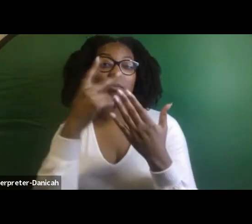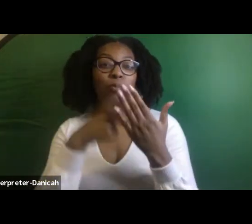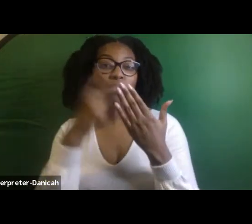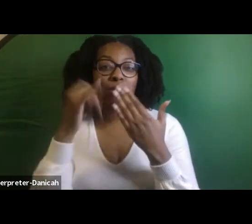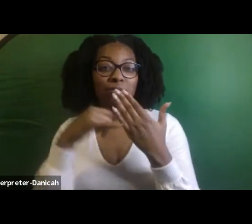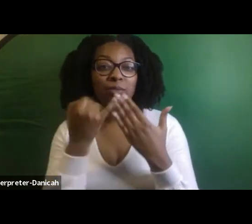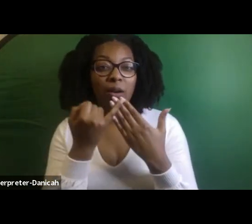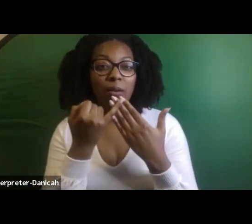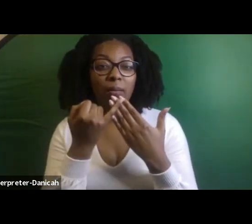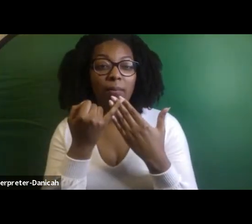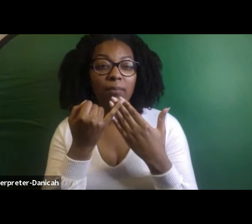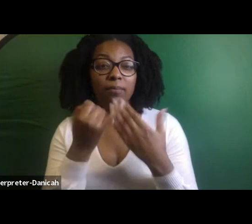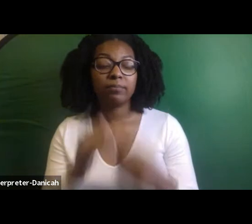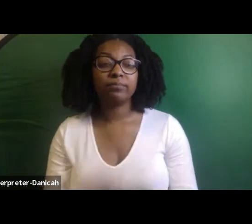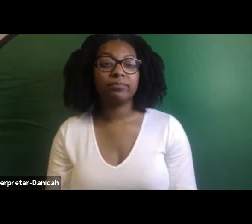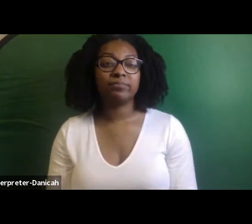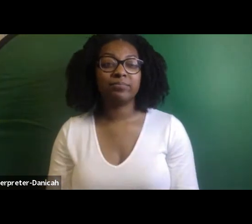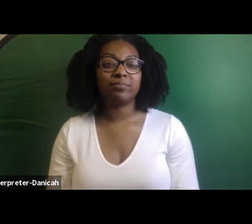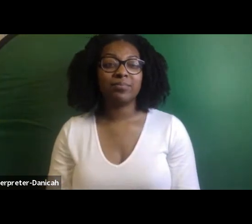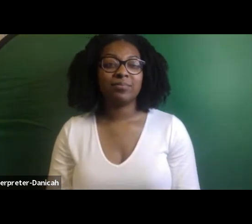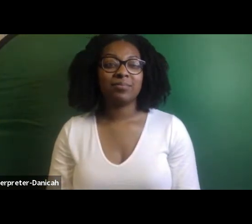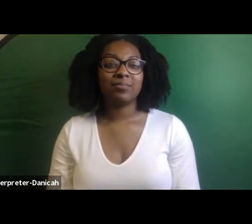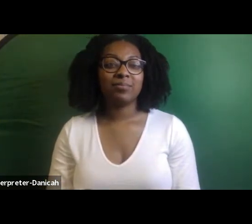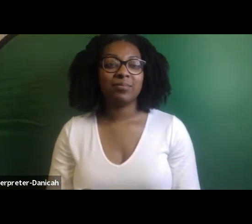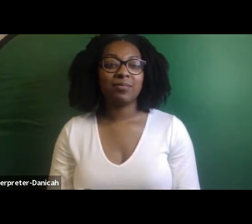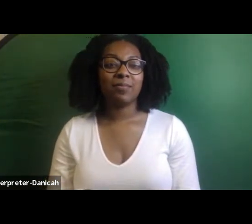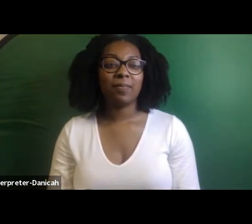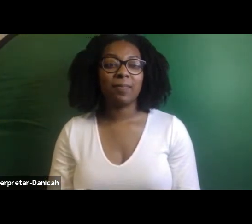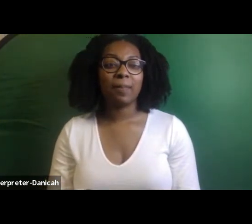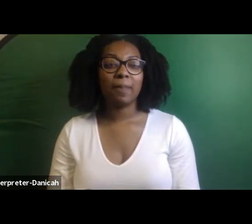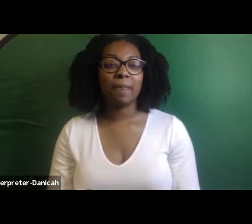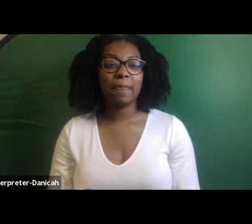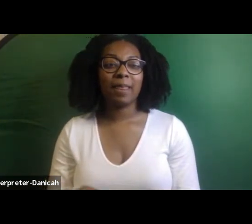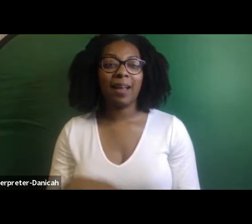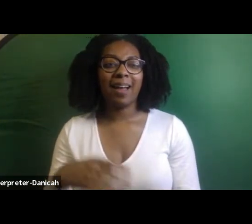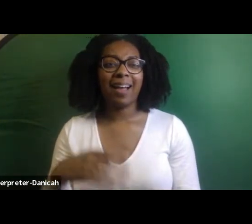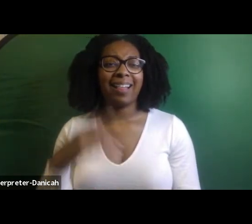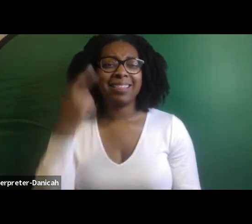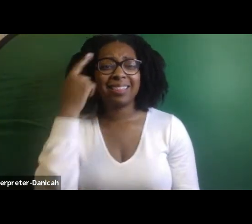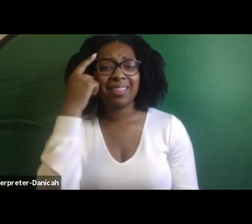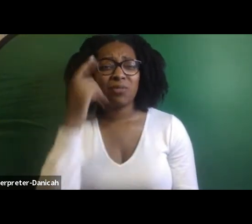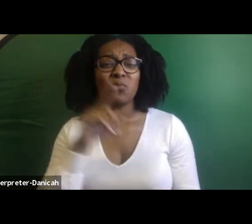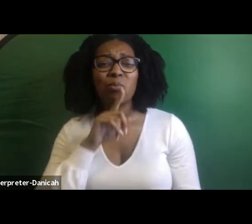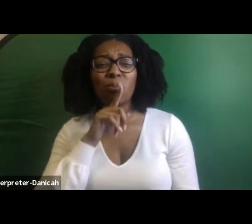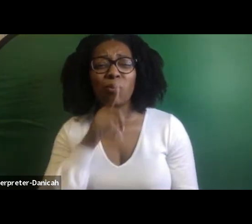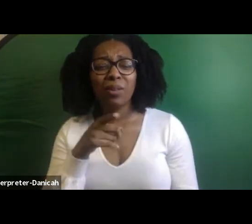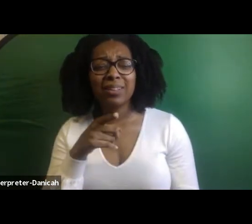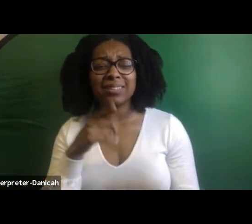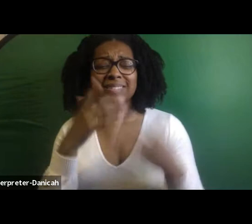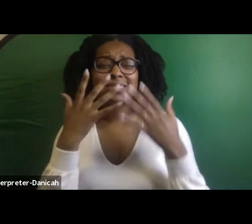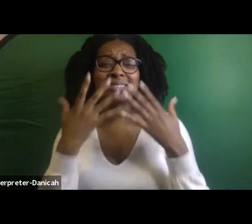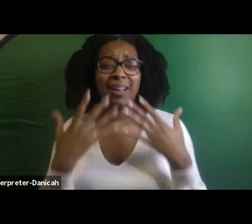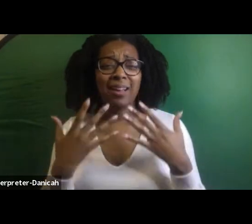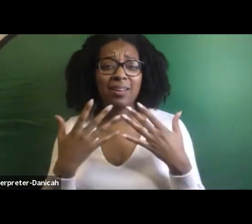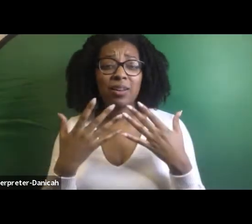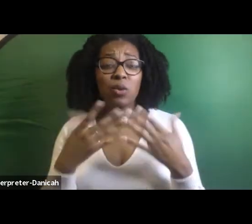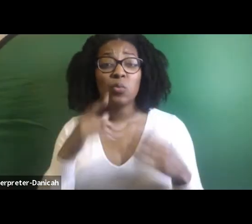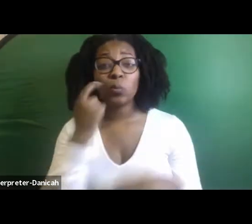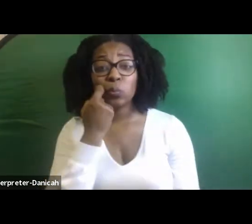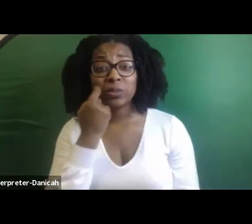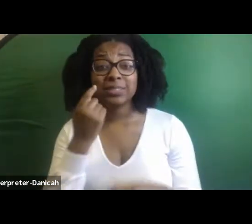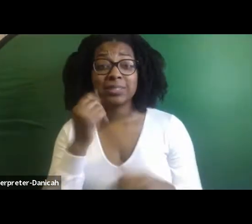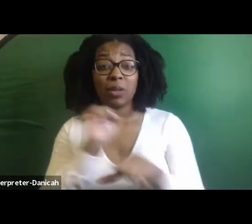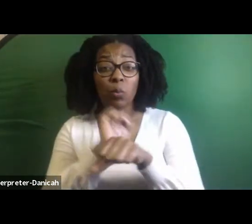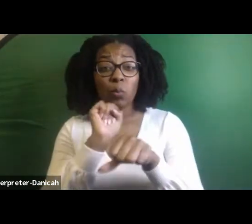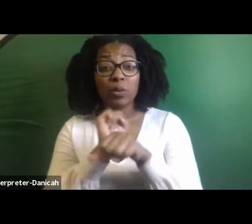yeah, I find that very, very unfortunate, you know, I'm working now. I worked on a theater piece called love is in the hair by, uh,